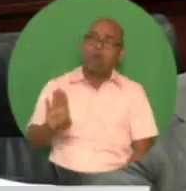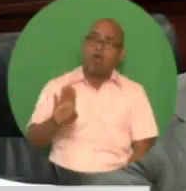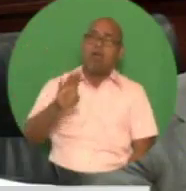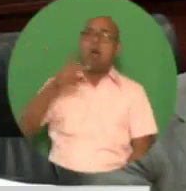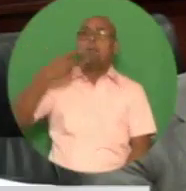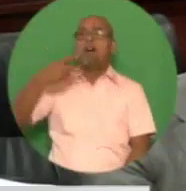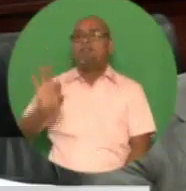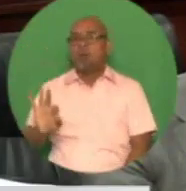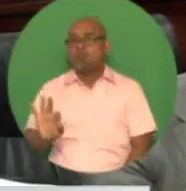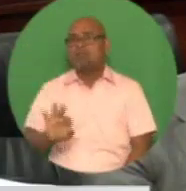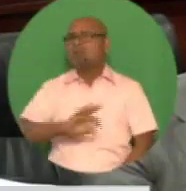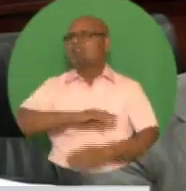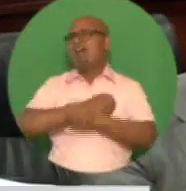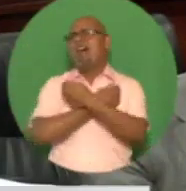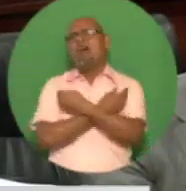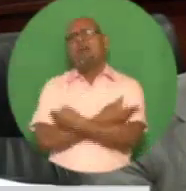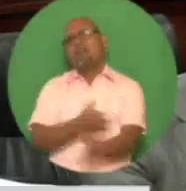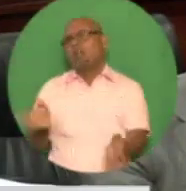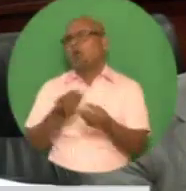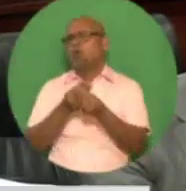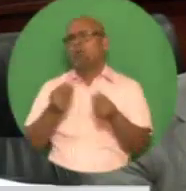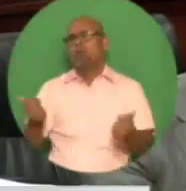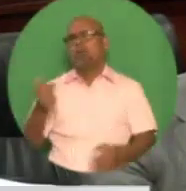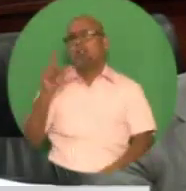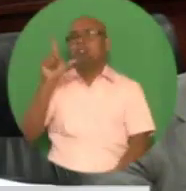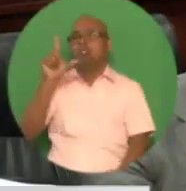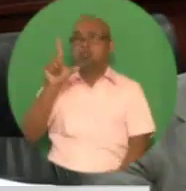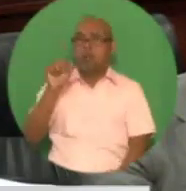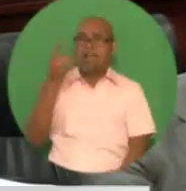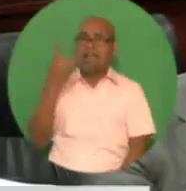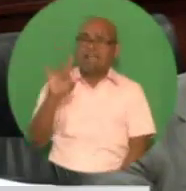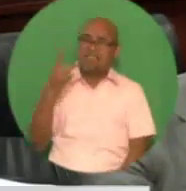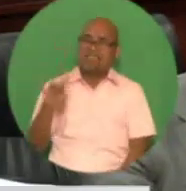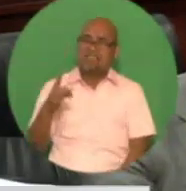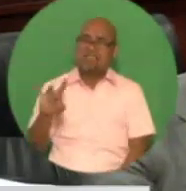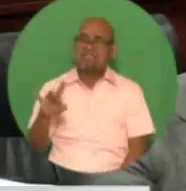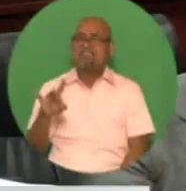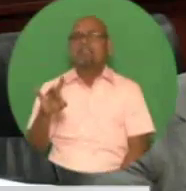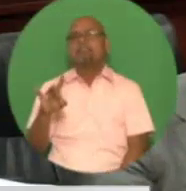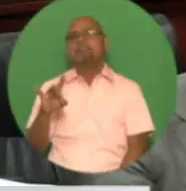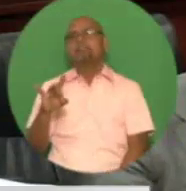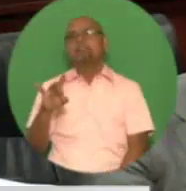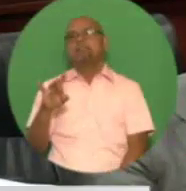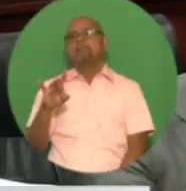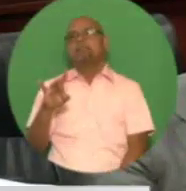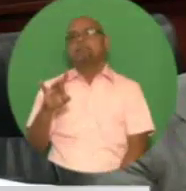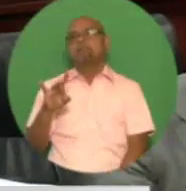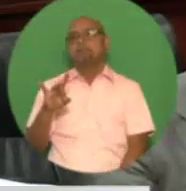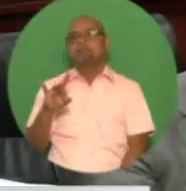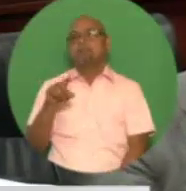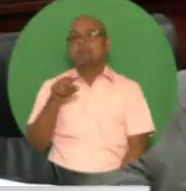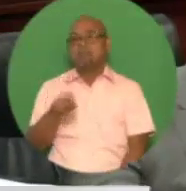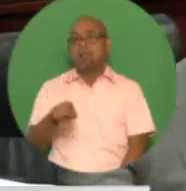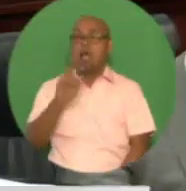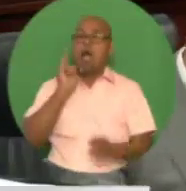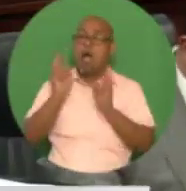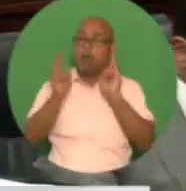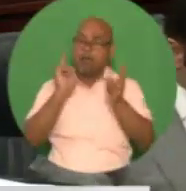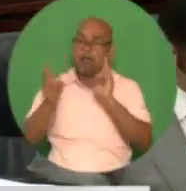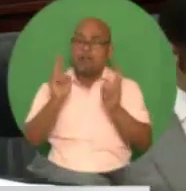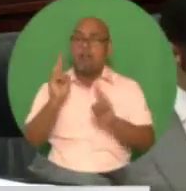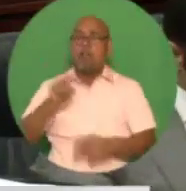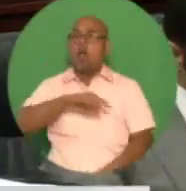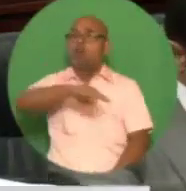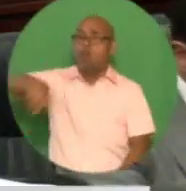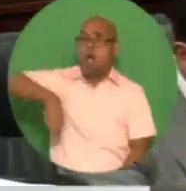Separia. On June the 8th, 2018, one segment of the 29-kilometer highway, Dumfries Roundabout to St.